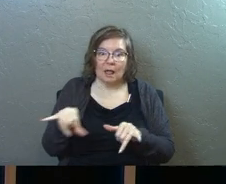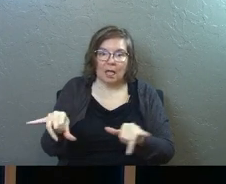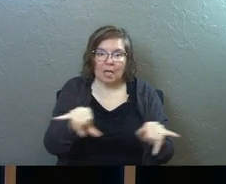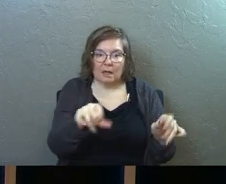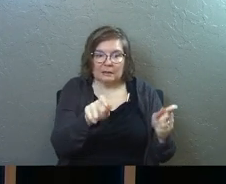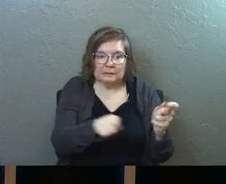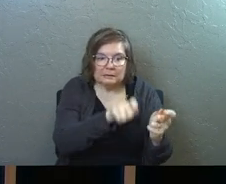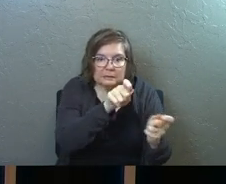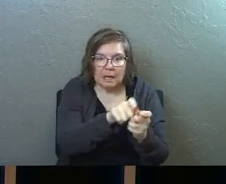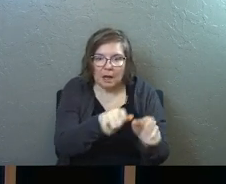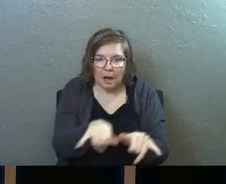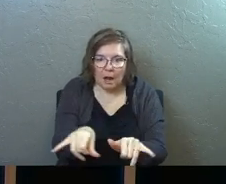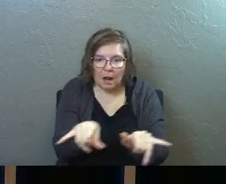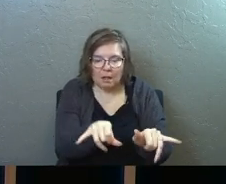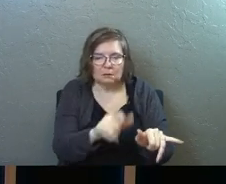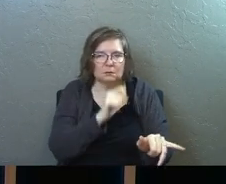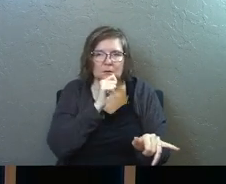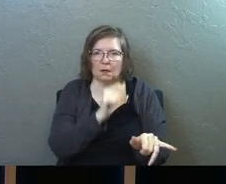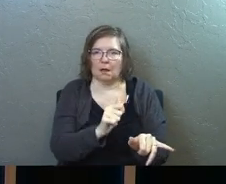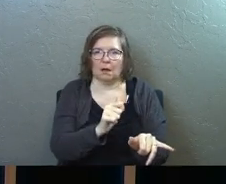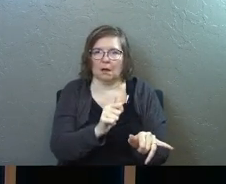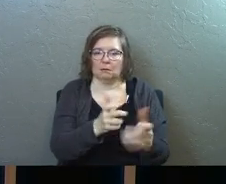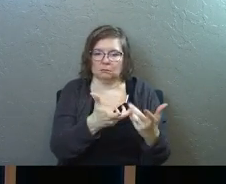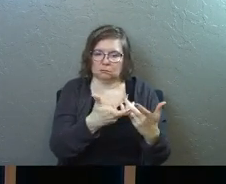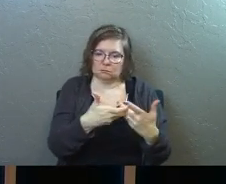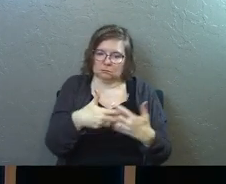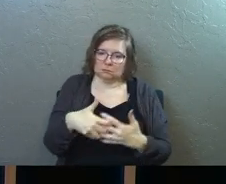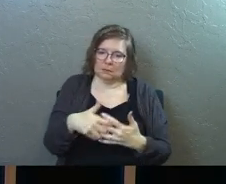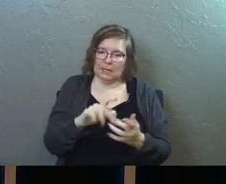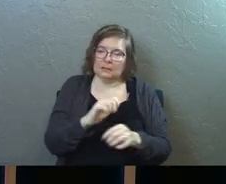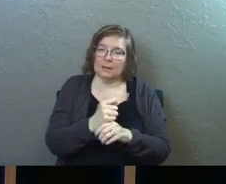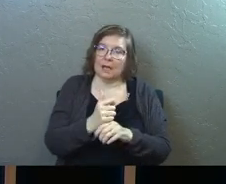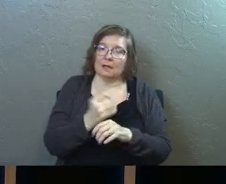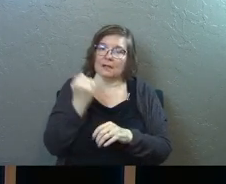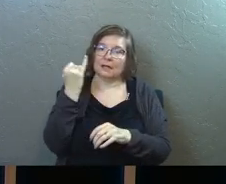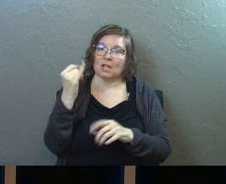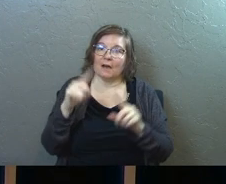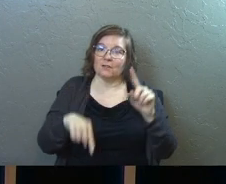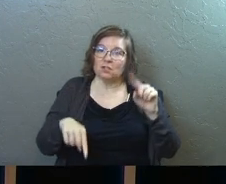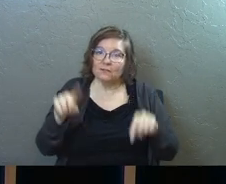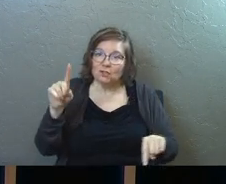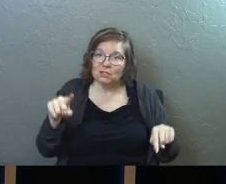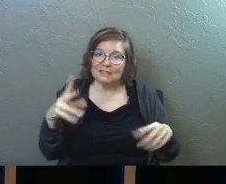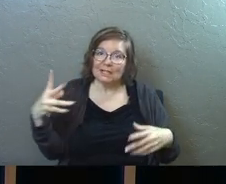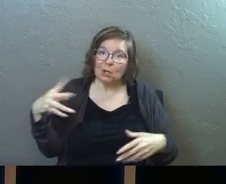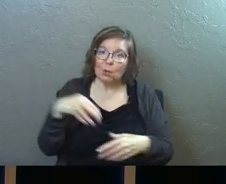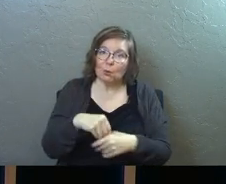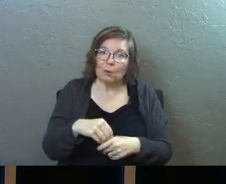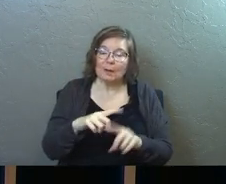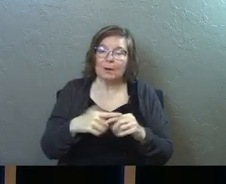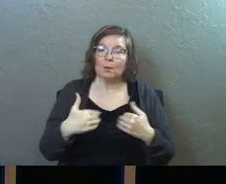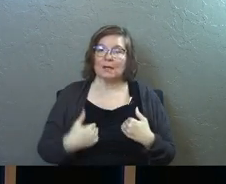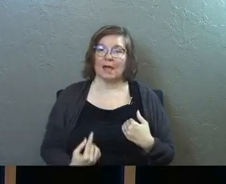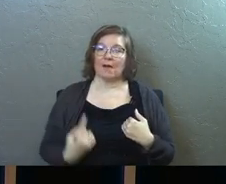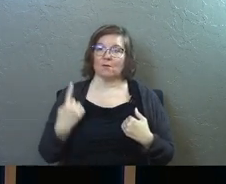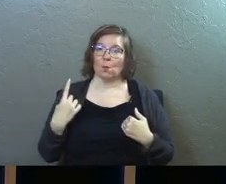and it's not sameness unity is based on the idea of diversity but we've all got one Lord there's a picture